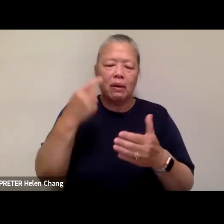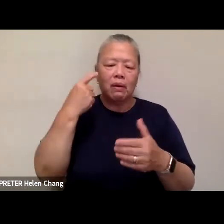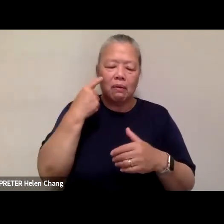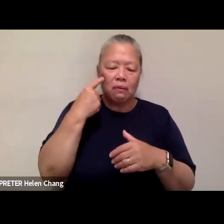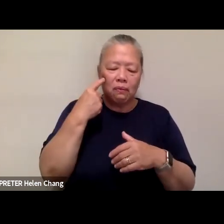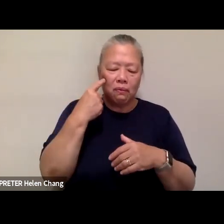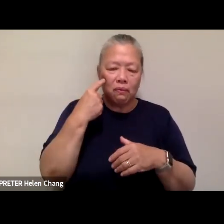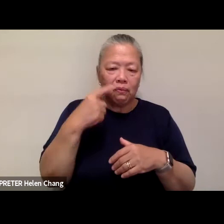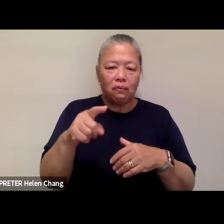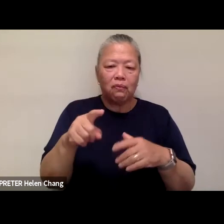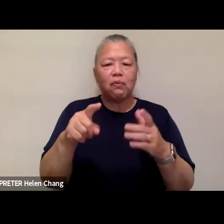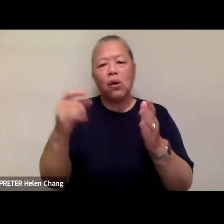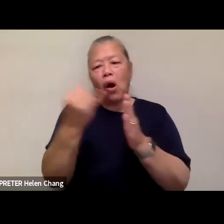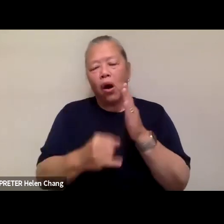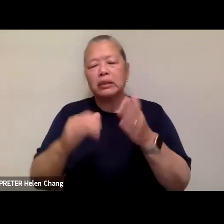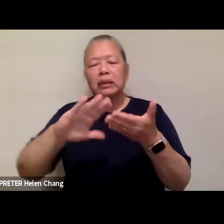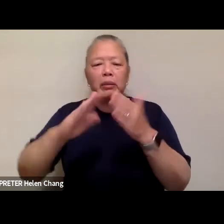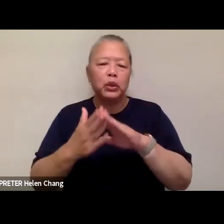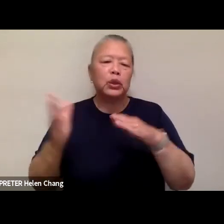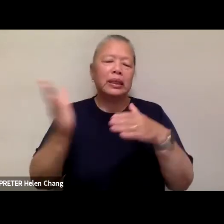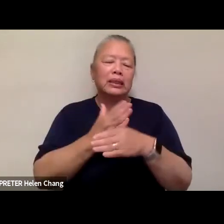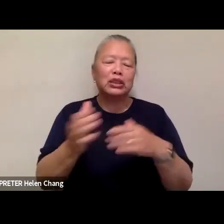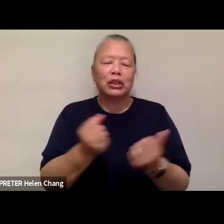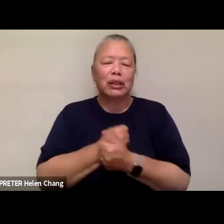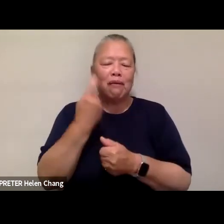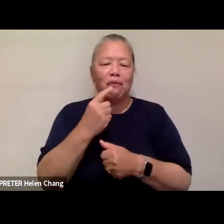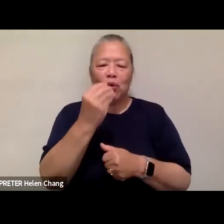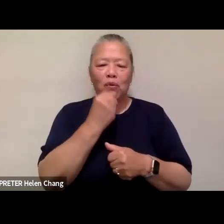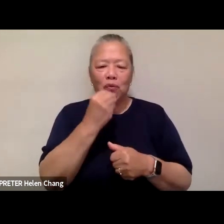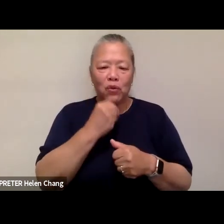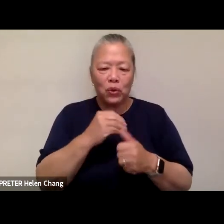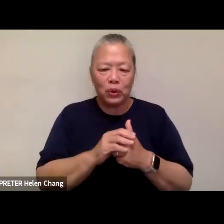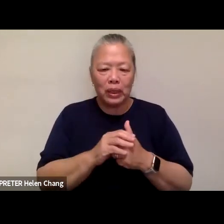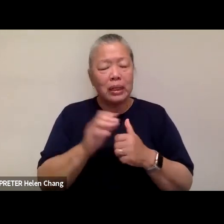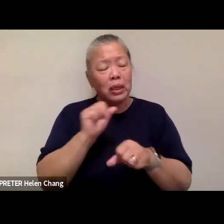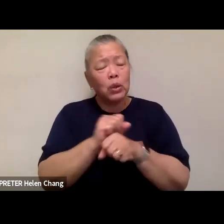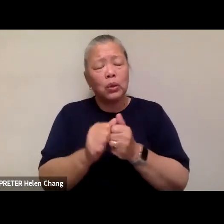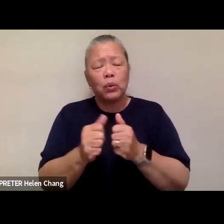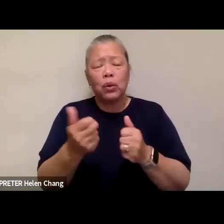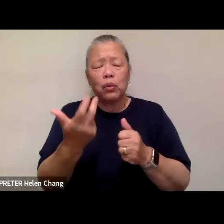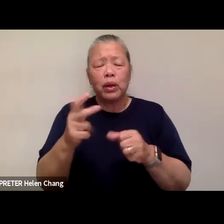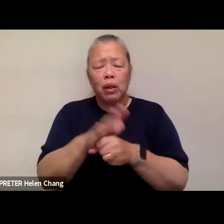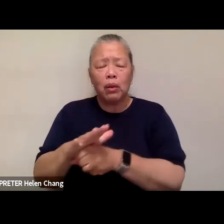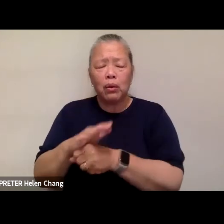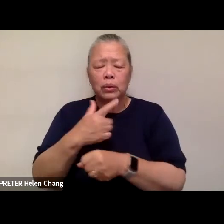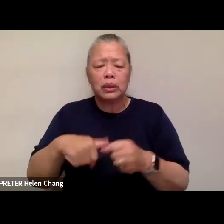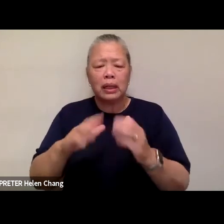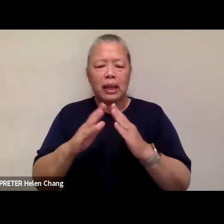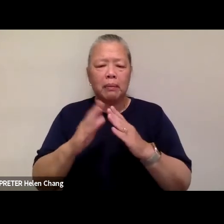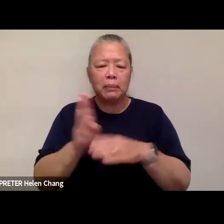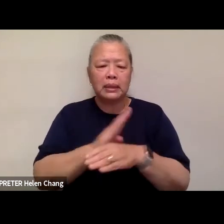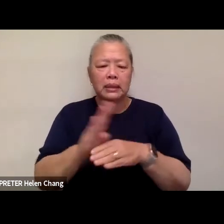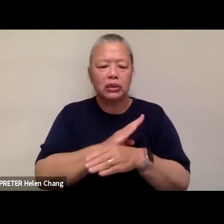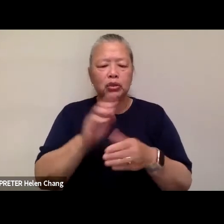community and shared love of food. And recently, and collaborated with three Oakland Chinatown businesses and six artists to write and